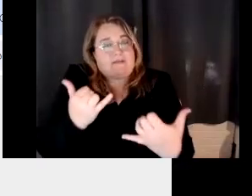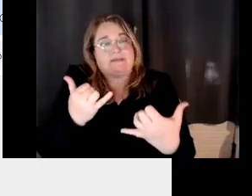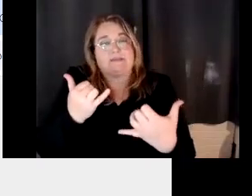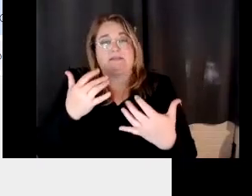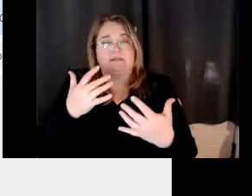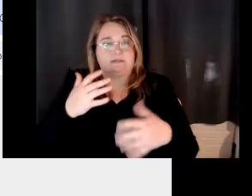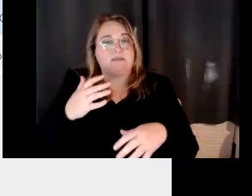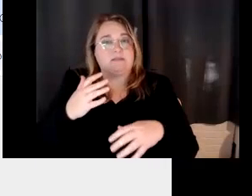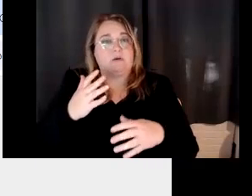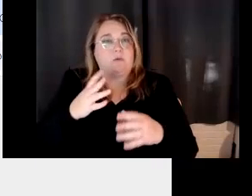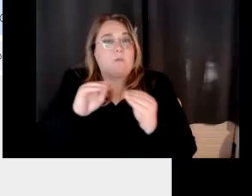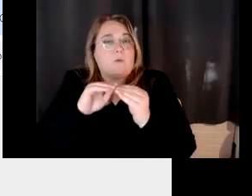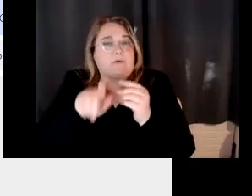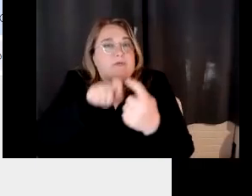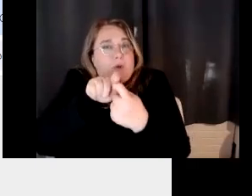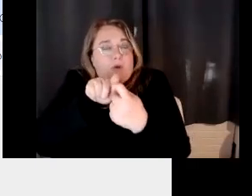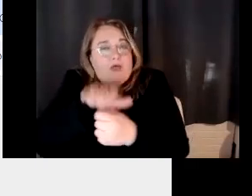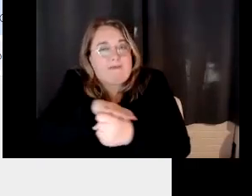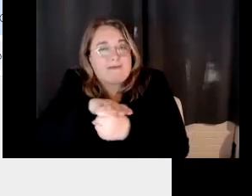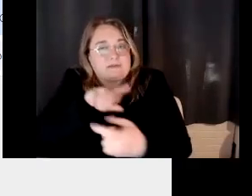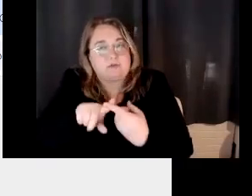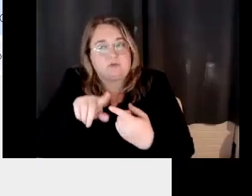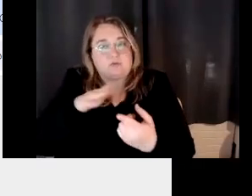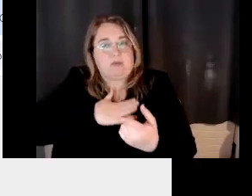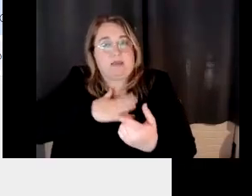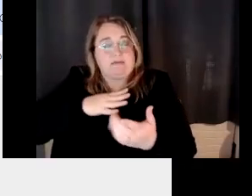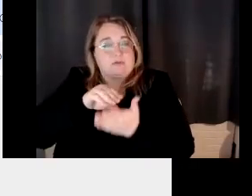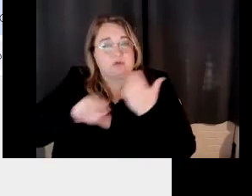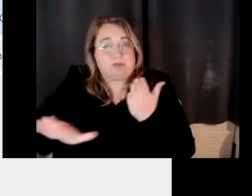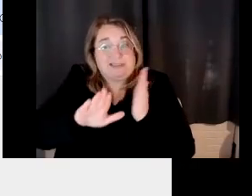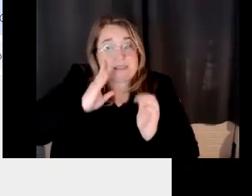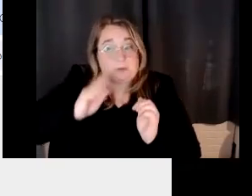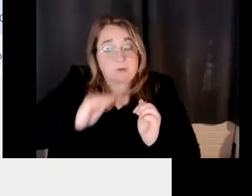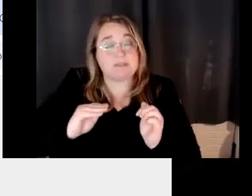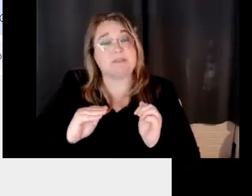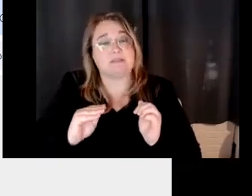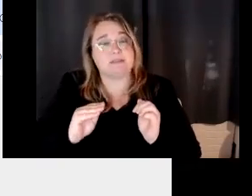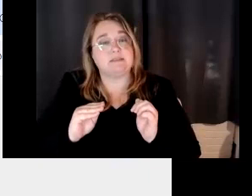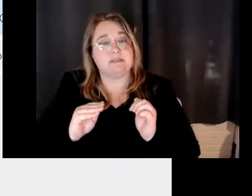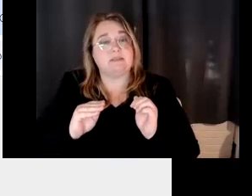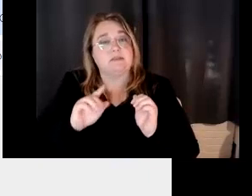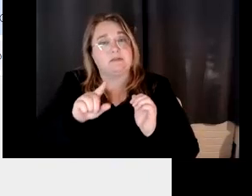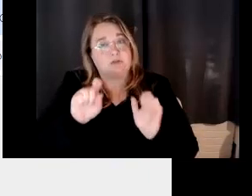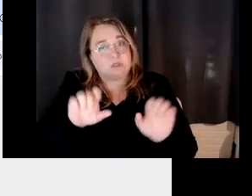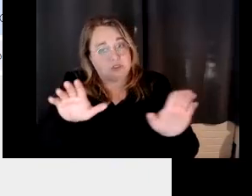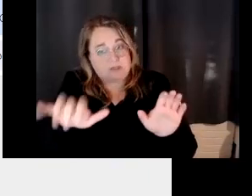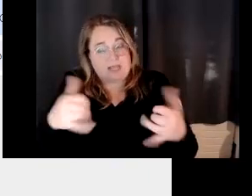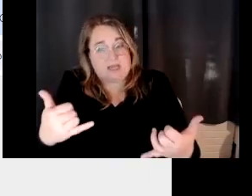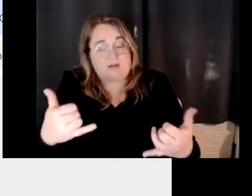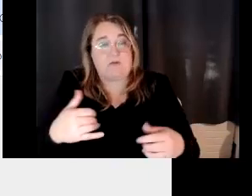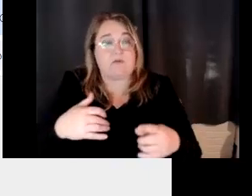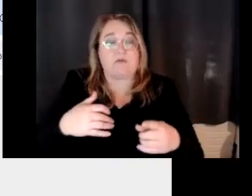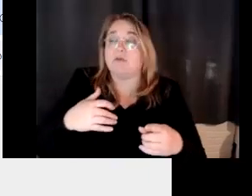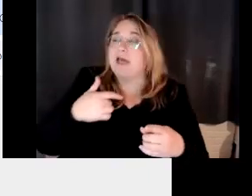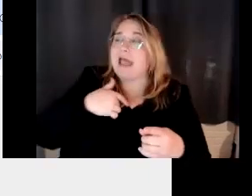my students are experiencing, you can do that now. Um, but yeah, I think, well, I think I just basically